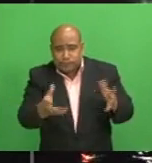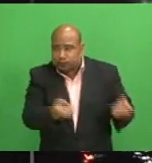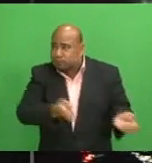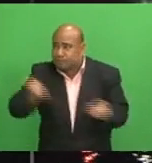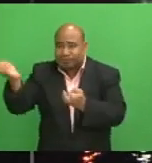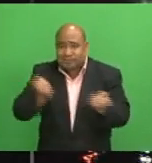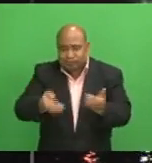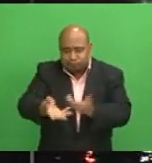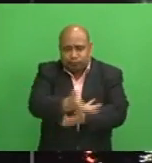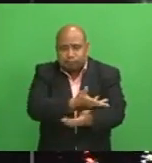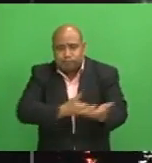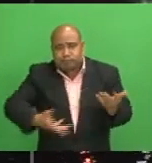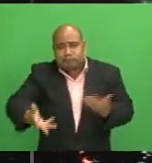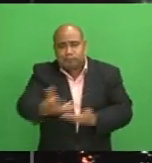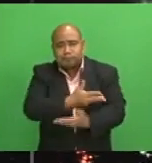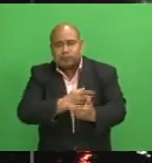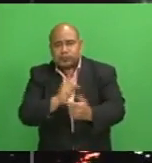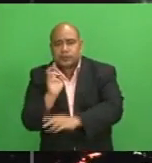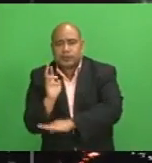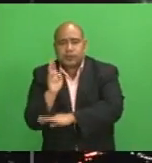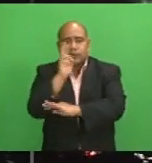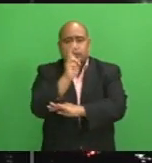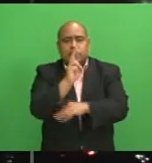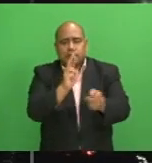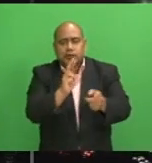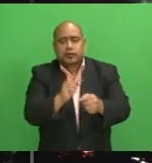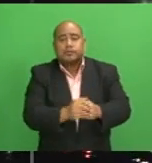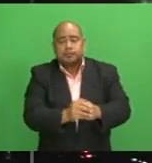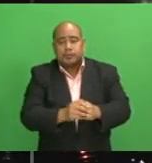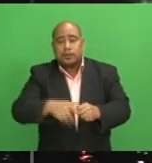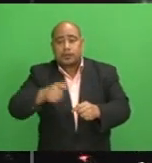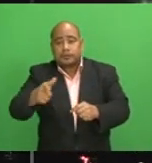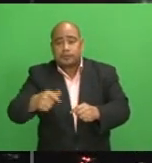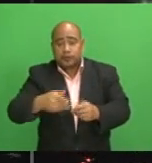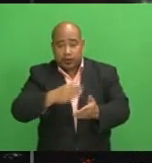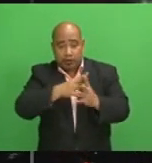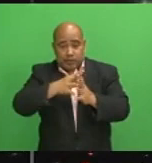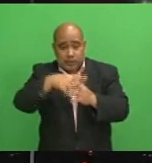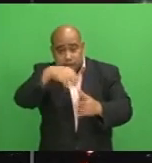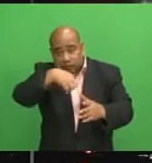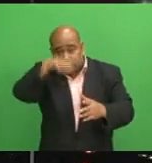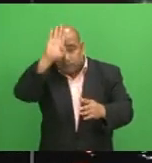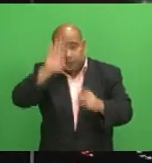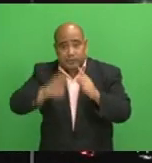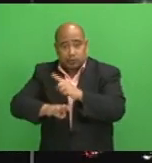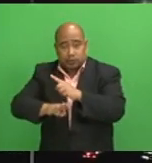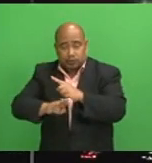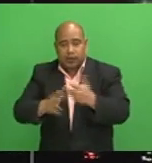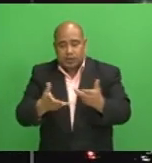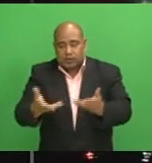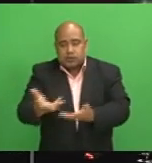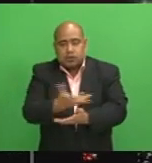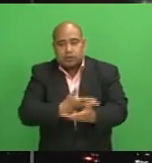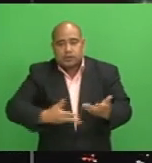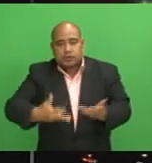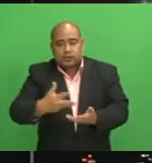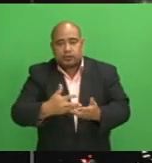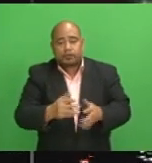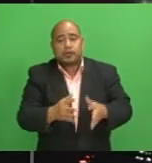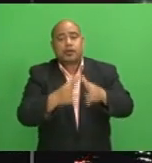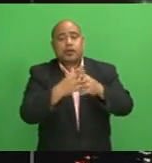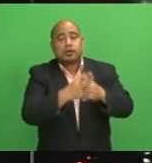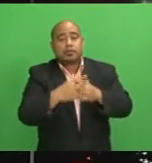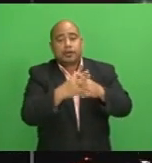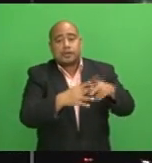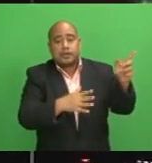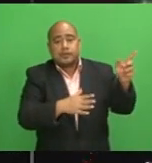U.S. Ambassador Joseph Sela says some aggressive discussions will begin tomorrow in the United States to push more Fijian-made products onto the